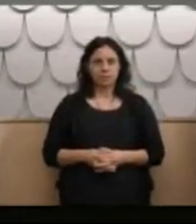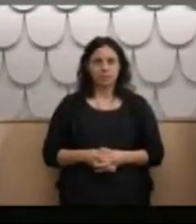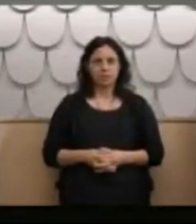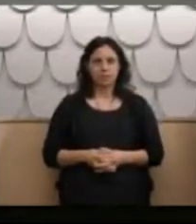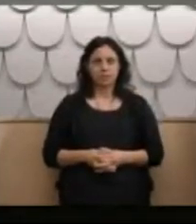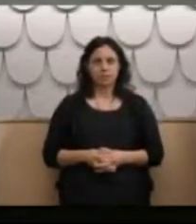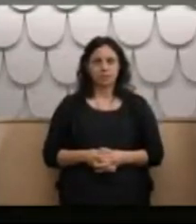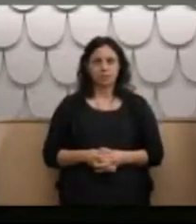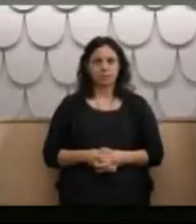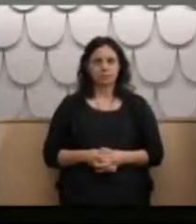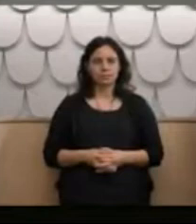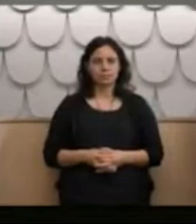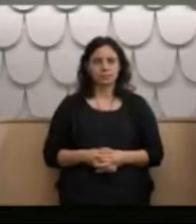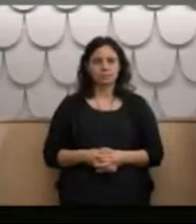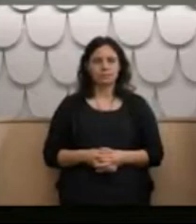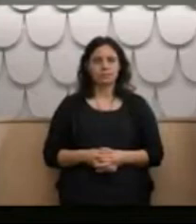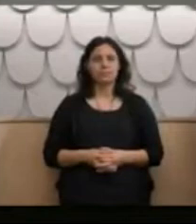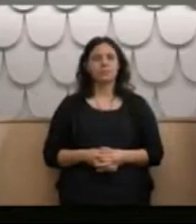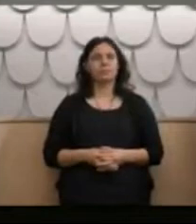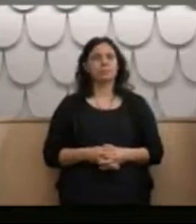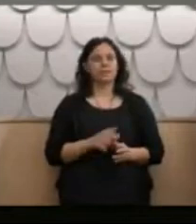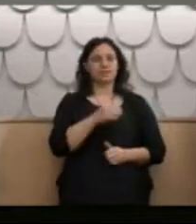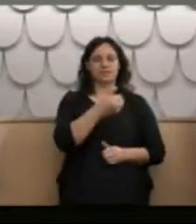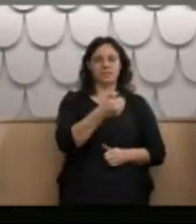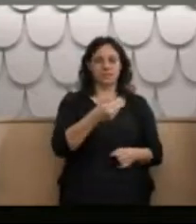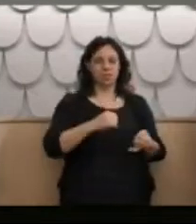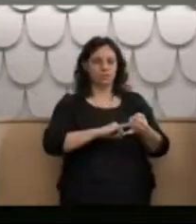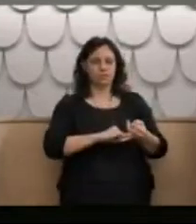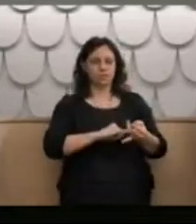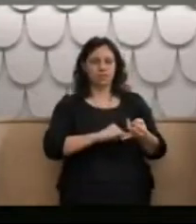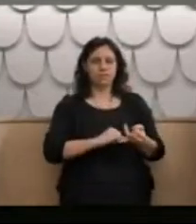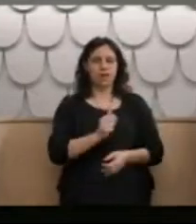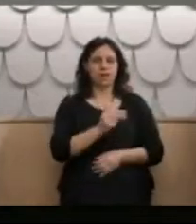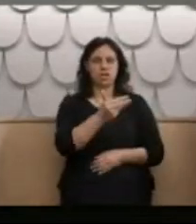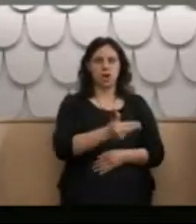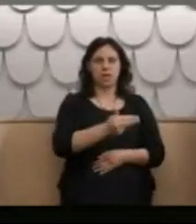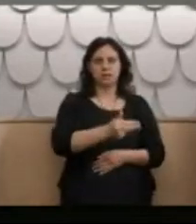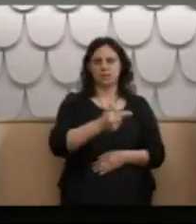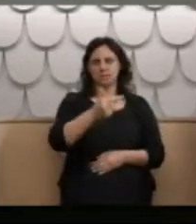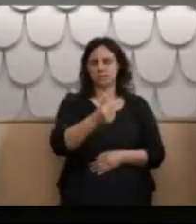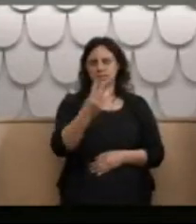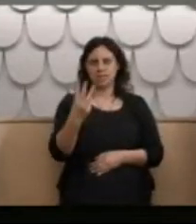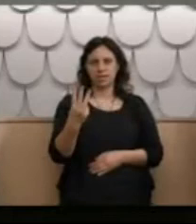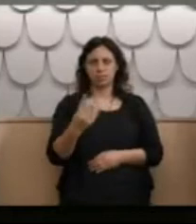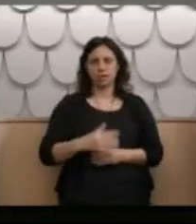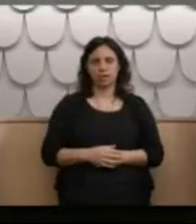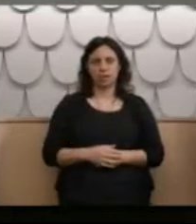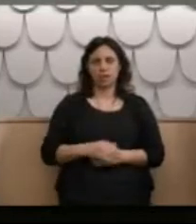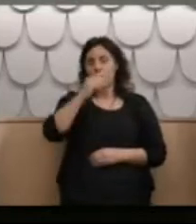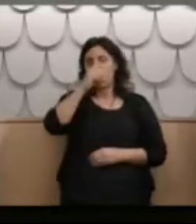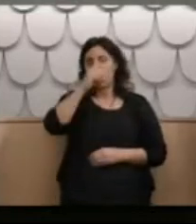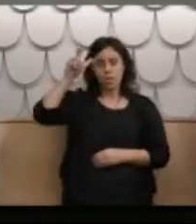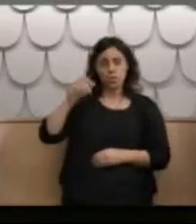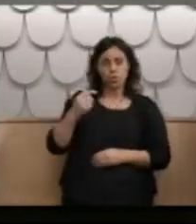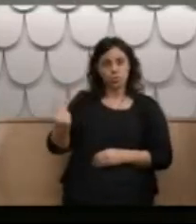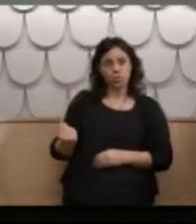And if we look at the note dated 6 September 1973, what a nurse has written is